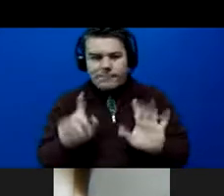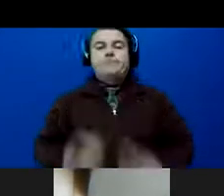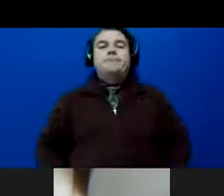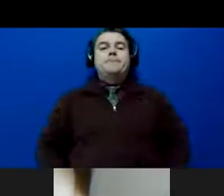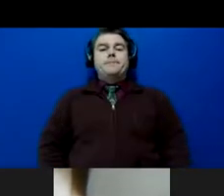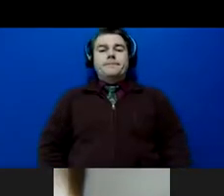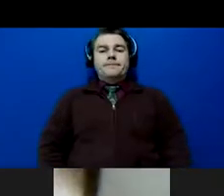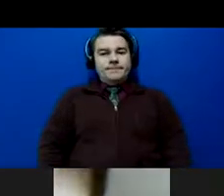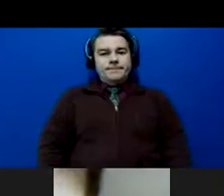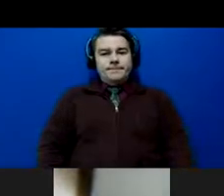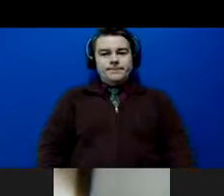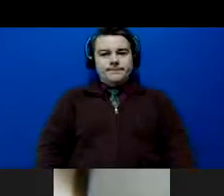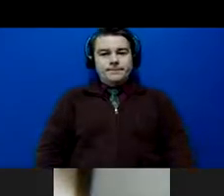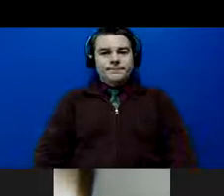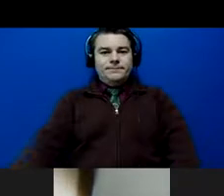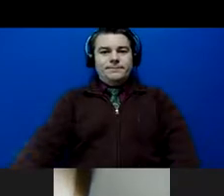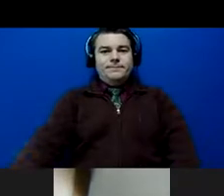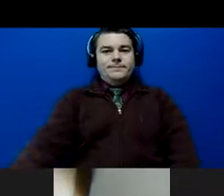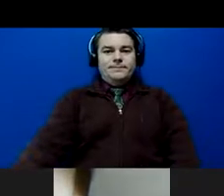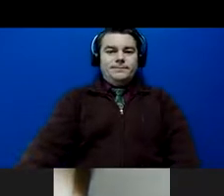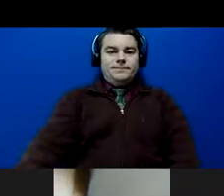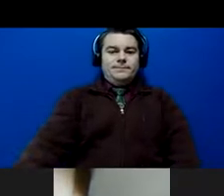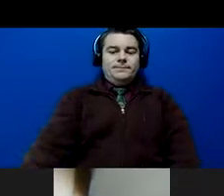so much. you.